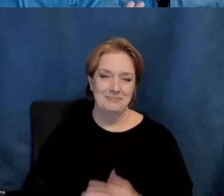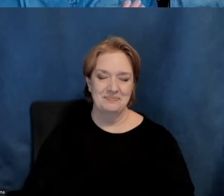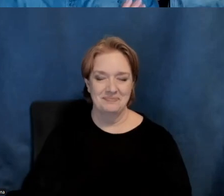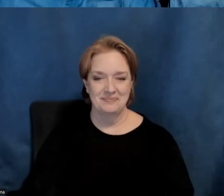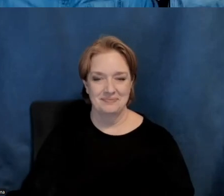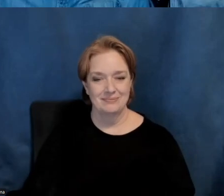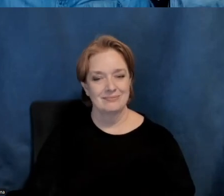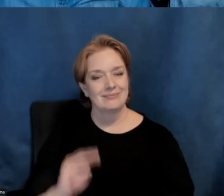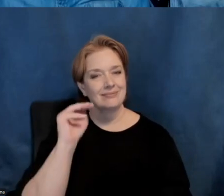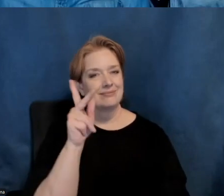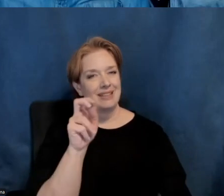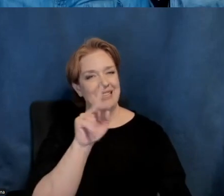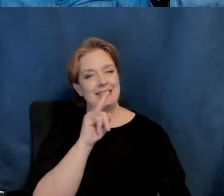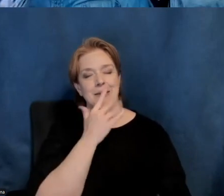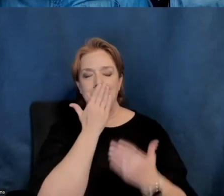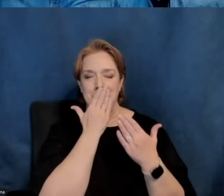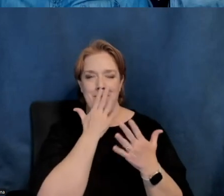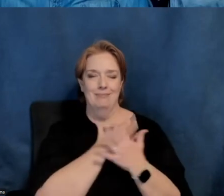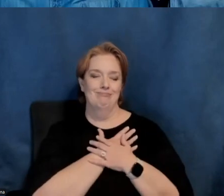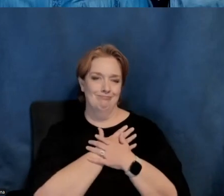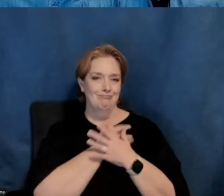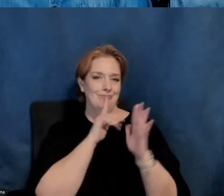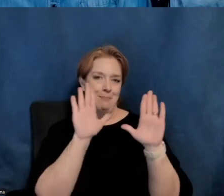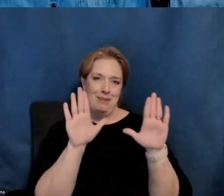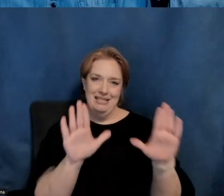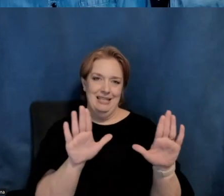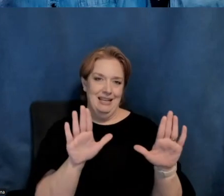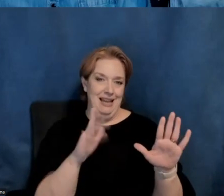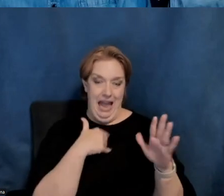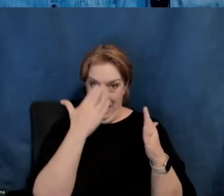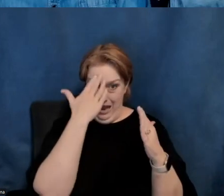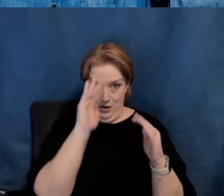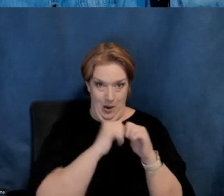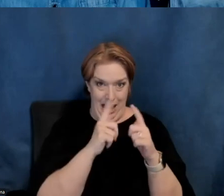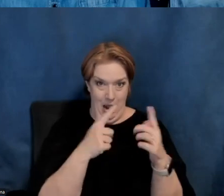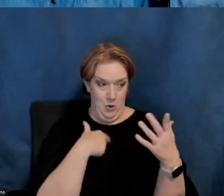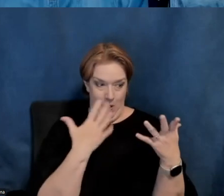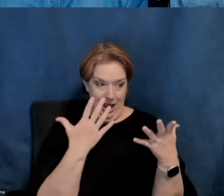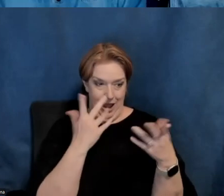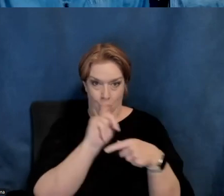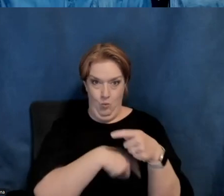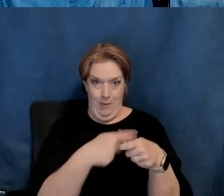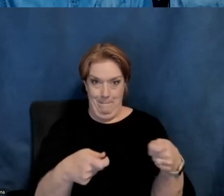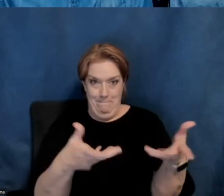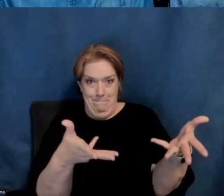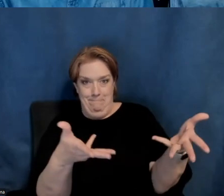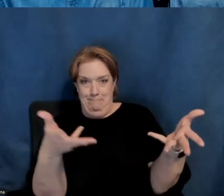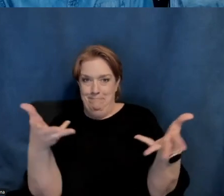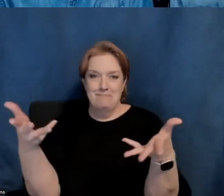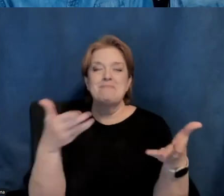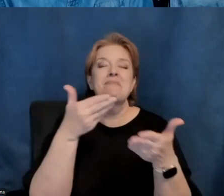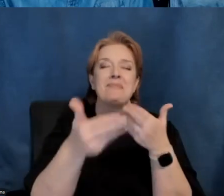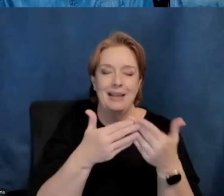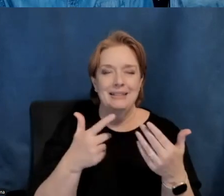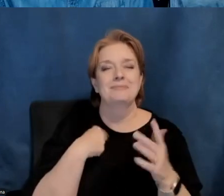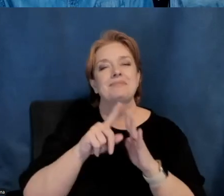Thank you. I love it. No, it's amazing. I, I don't know how I close this out from there, but, um, I guess